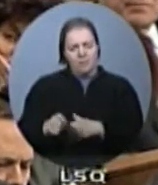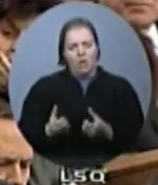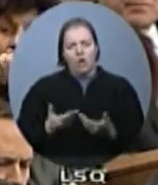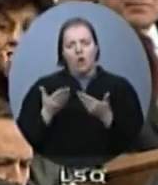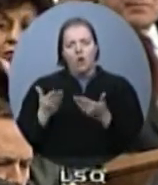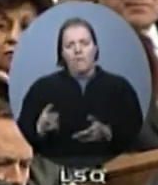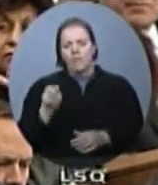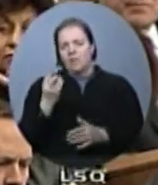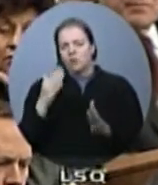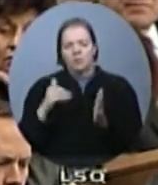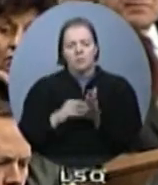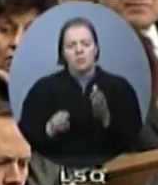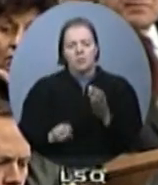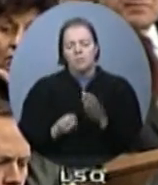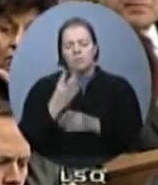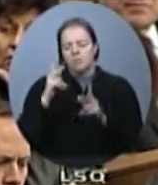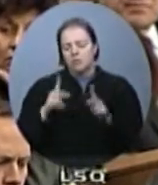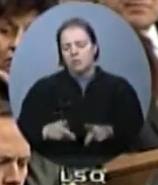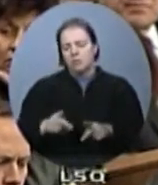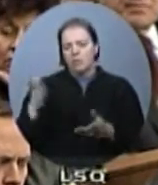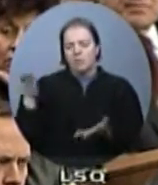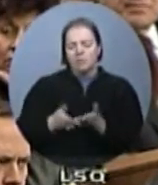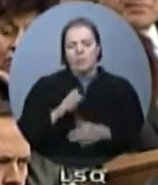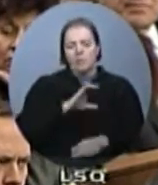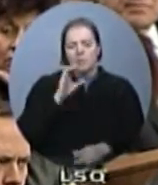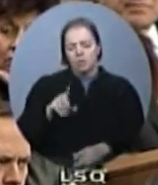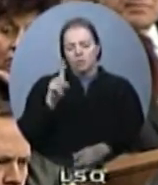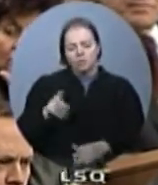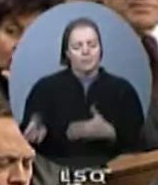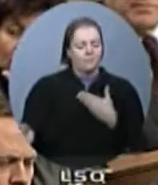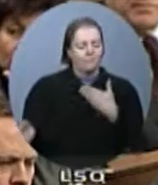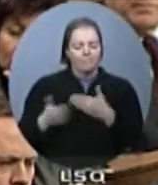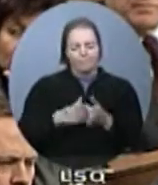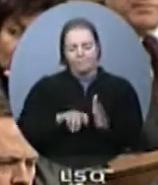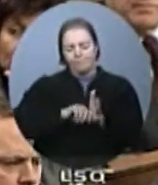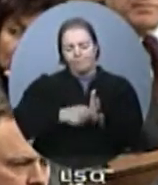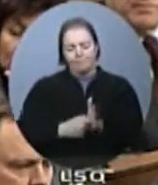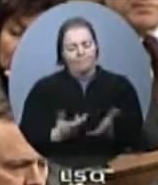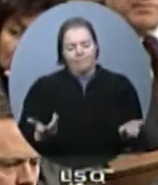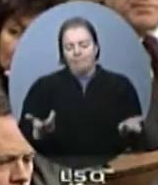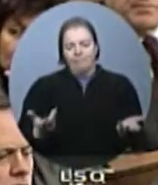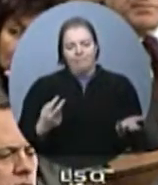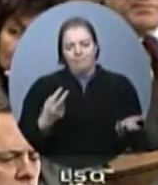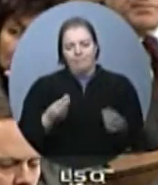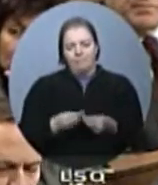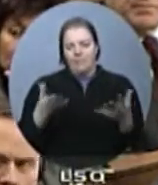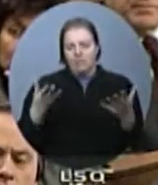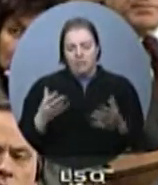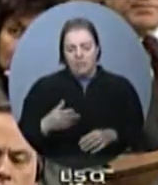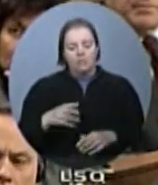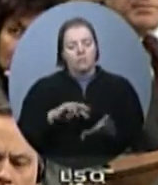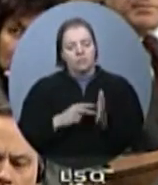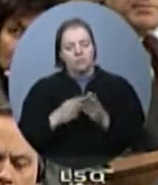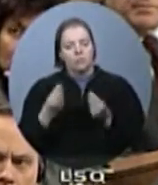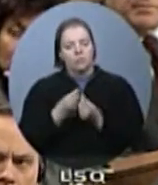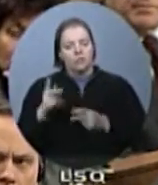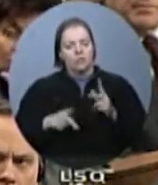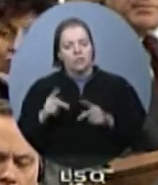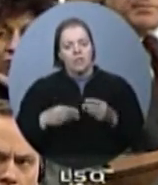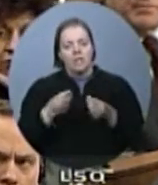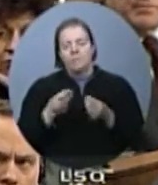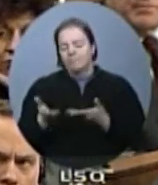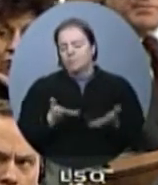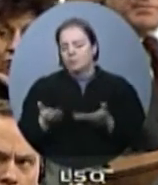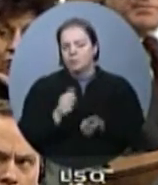newcomers last year, will have to close their doors and leave thousands of people without services. These agencies help new